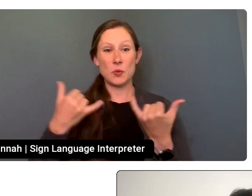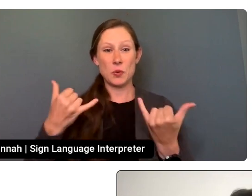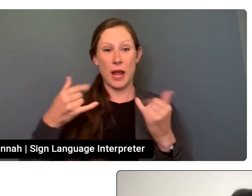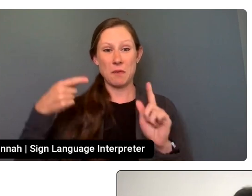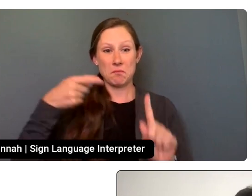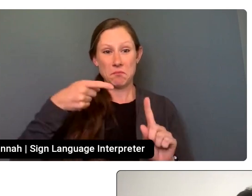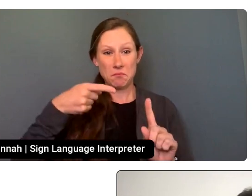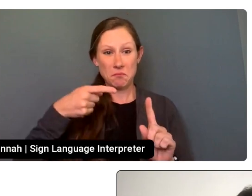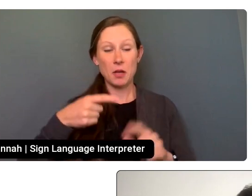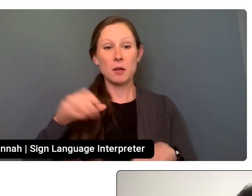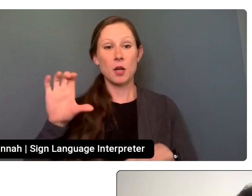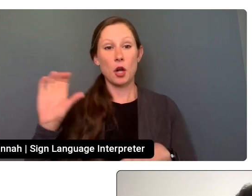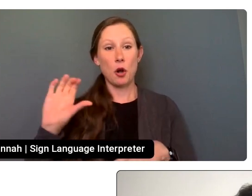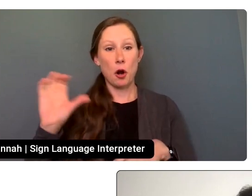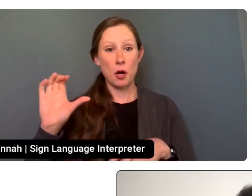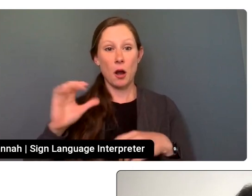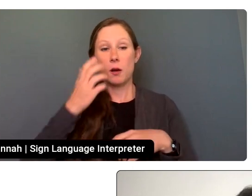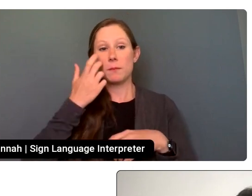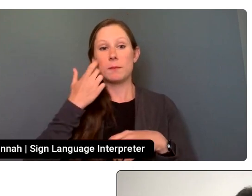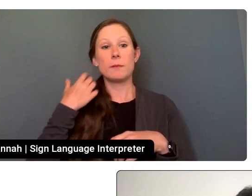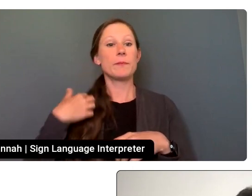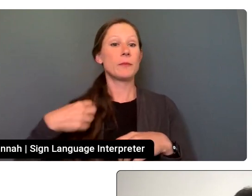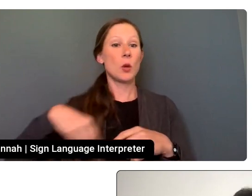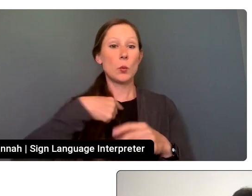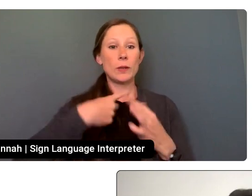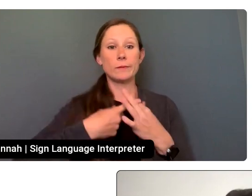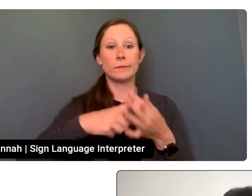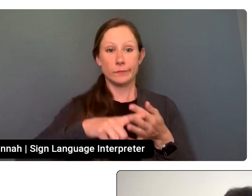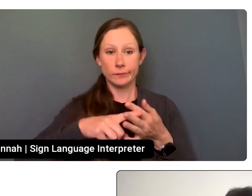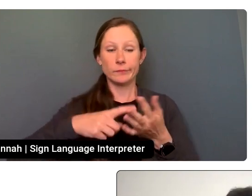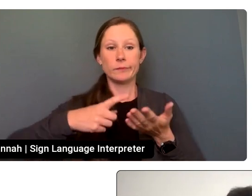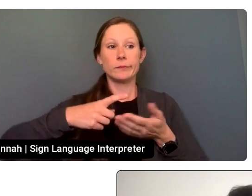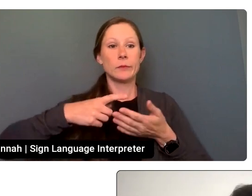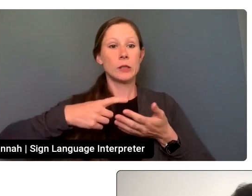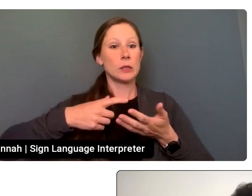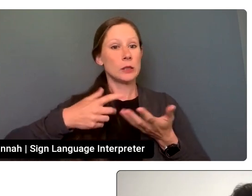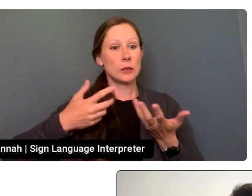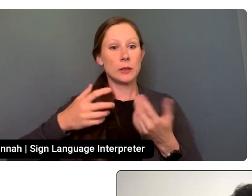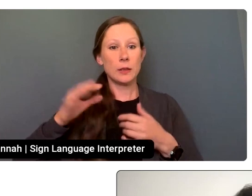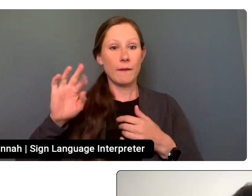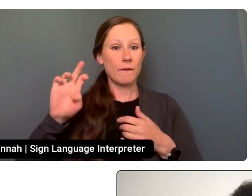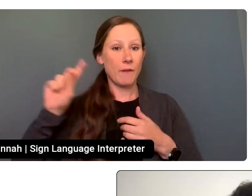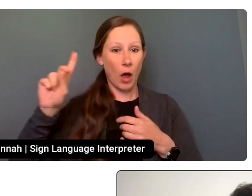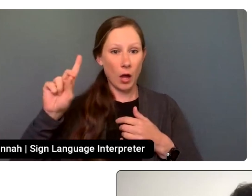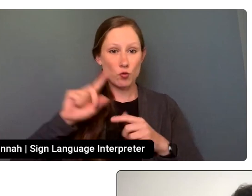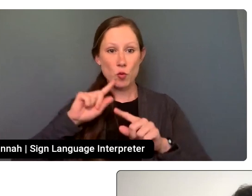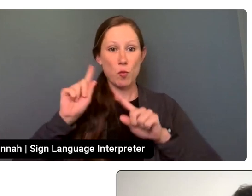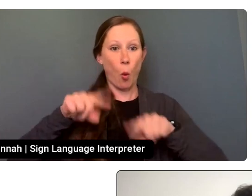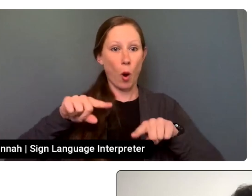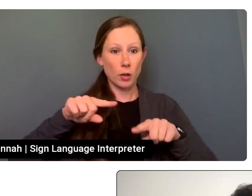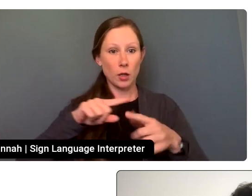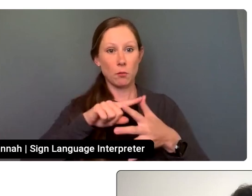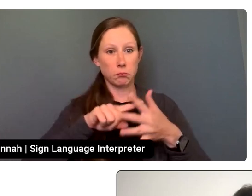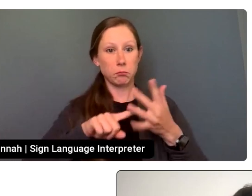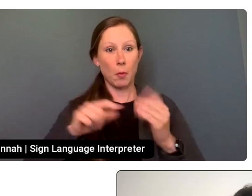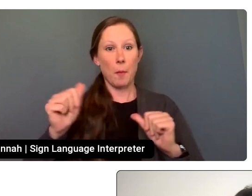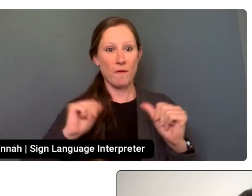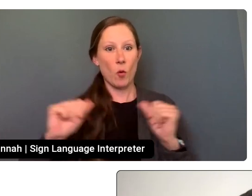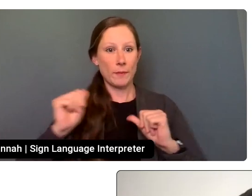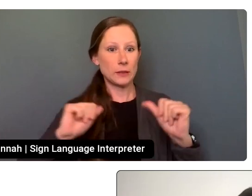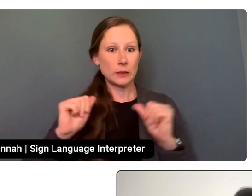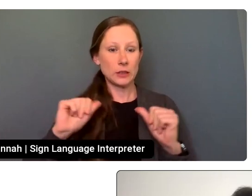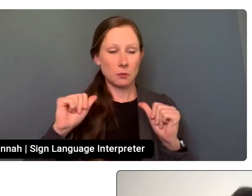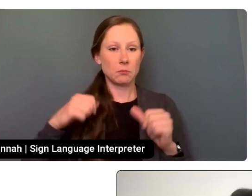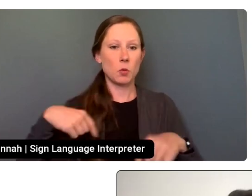dipping its toes into the fund performance benchmarking game. Look, we've been releasing a lot of data on companies,